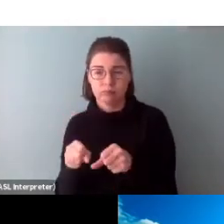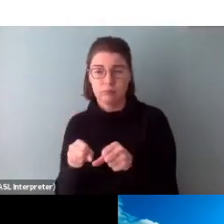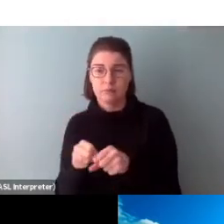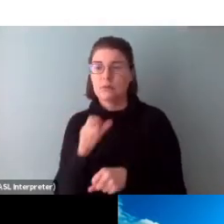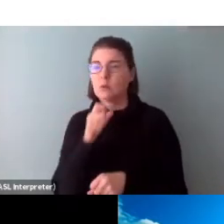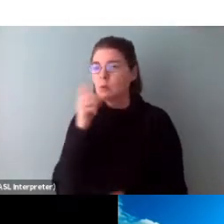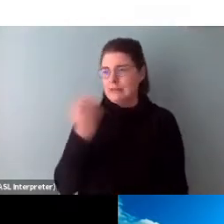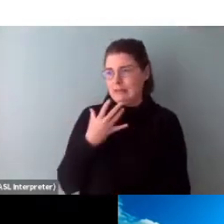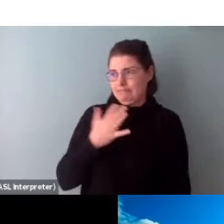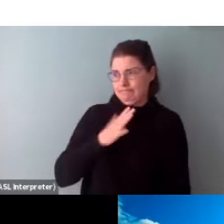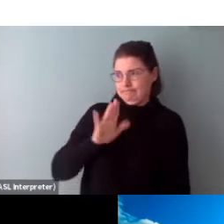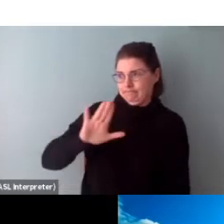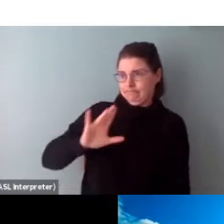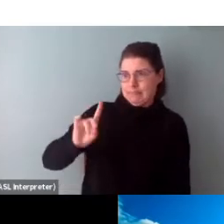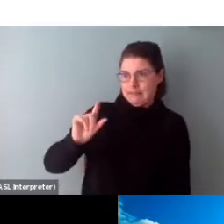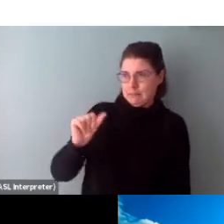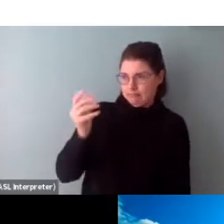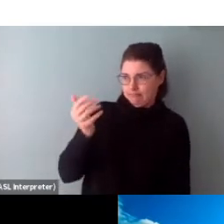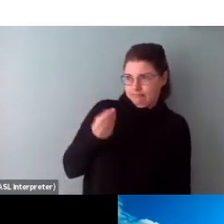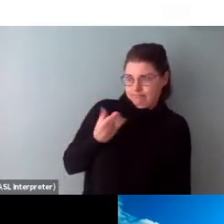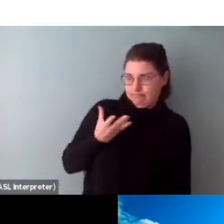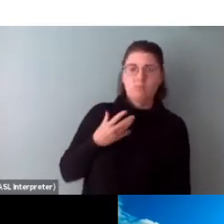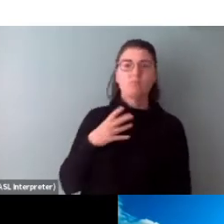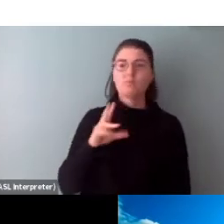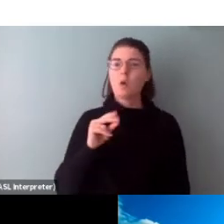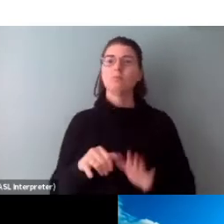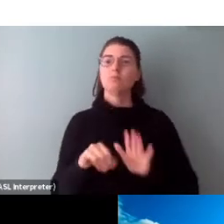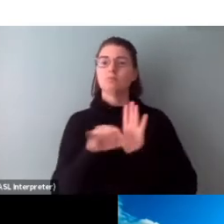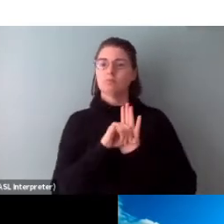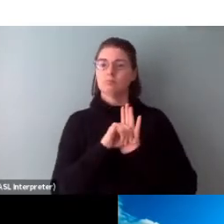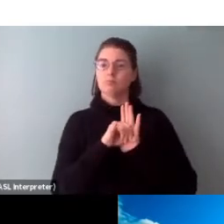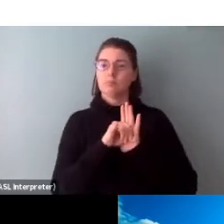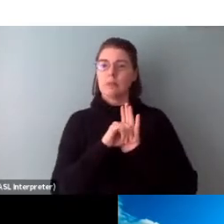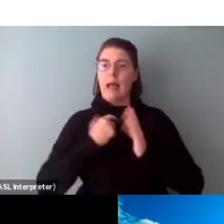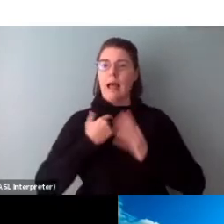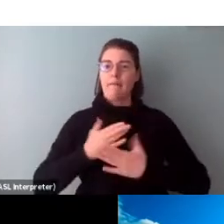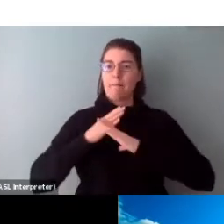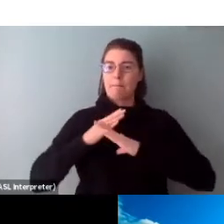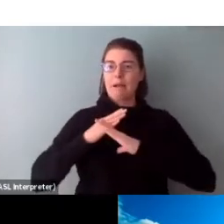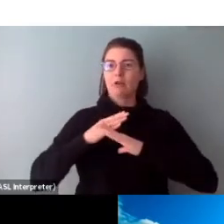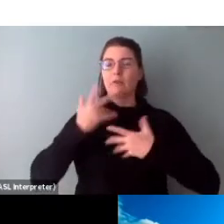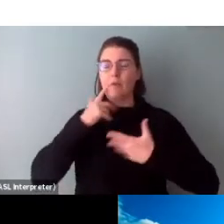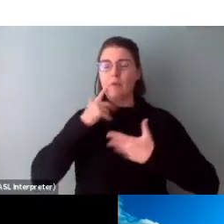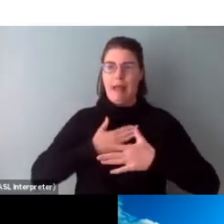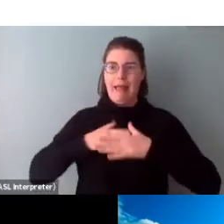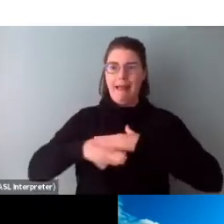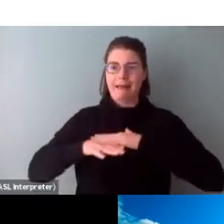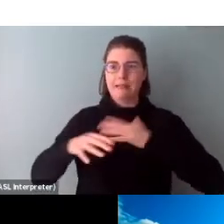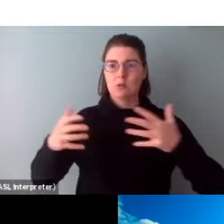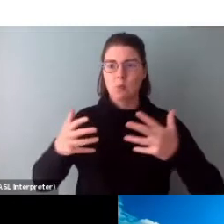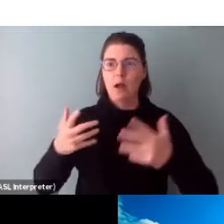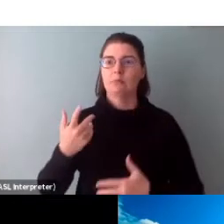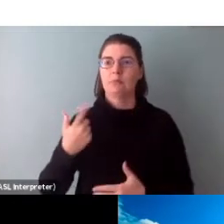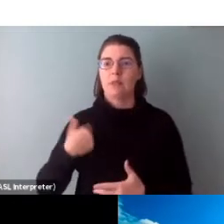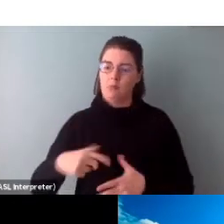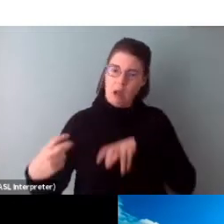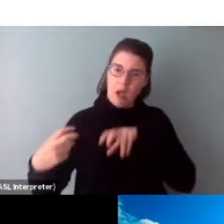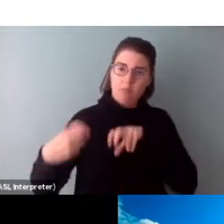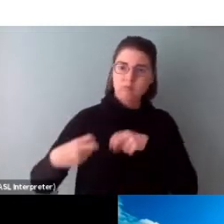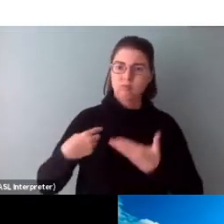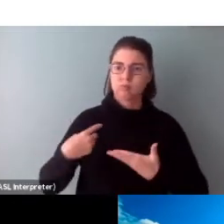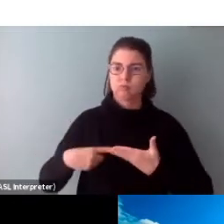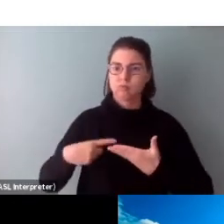need to tell us what your disability is. You just have to identify the barrier to access and we can discuss alternative ways